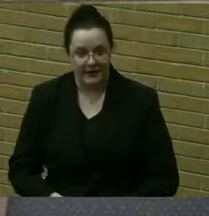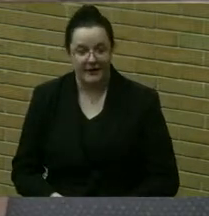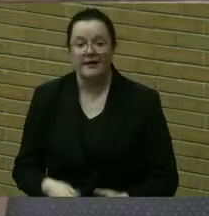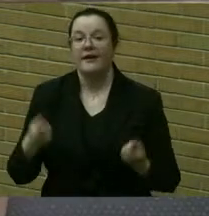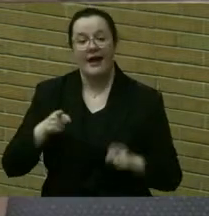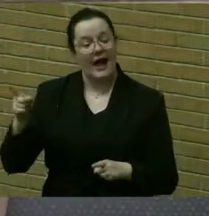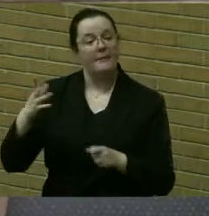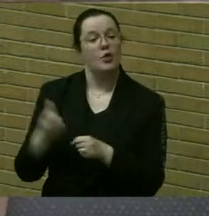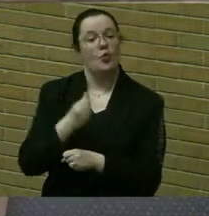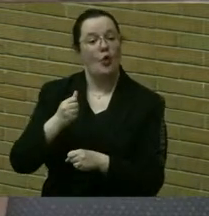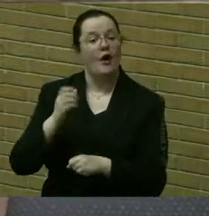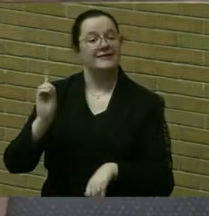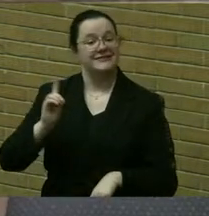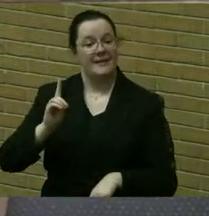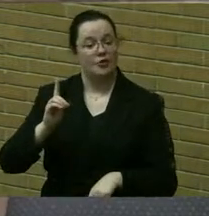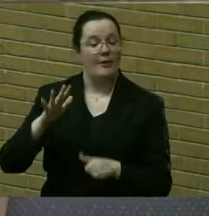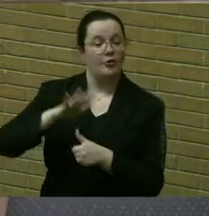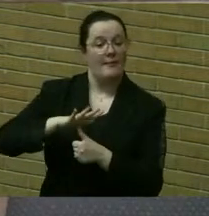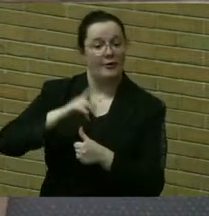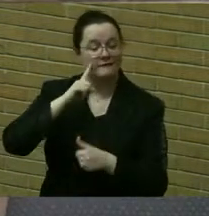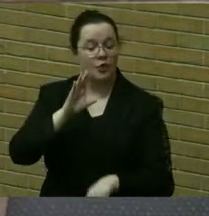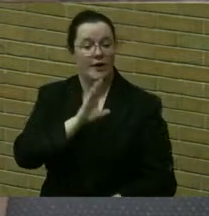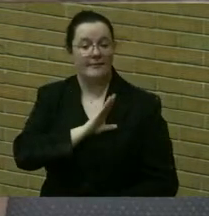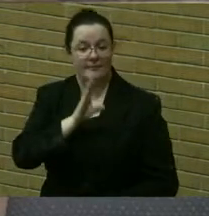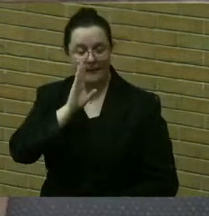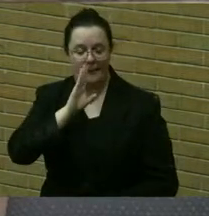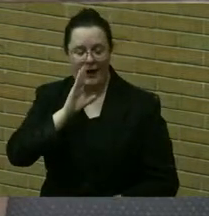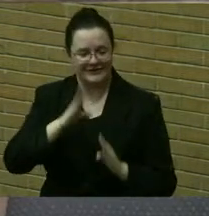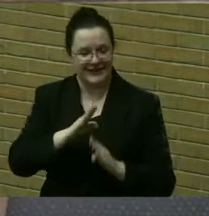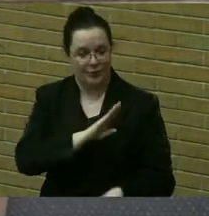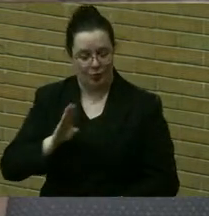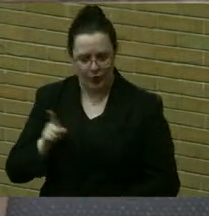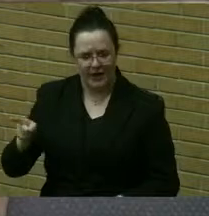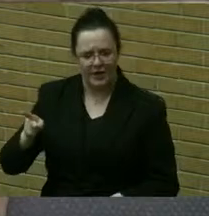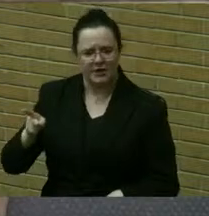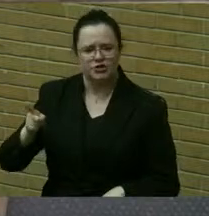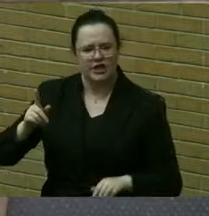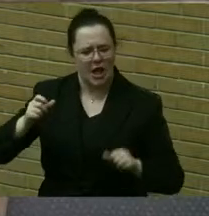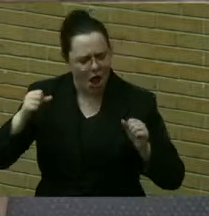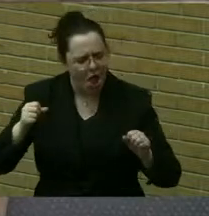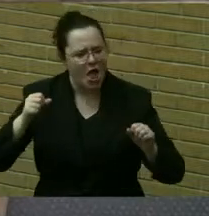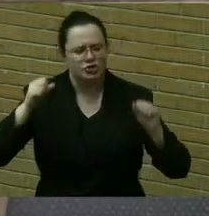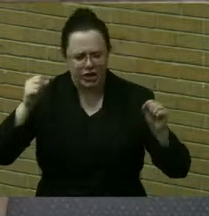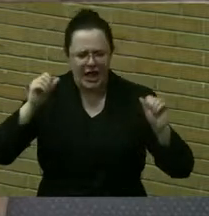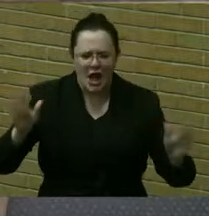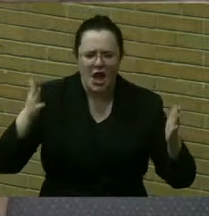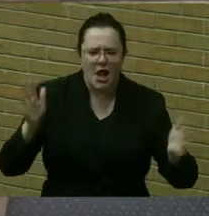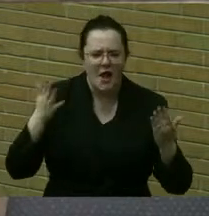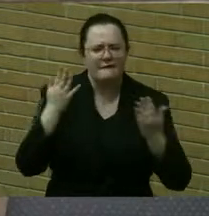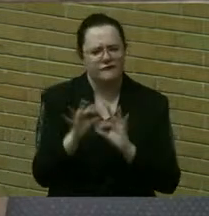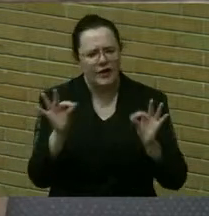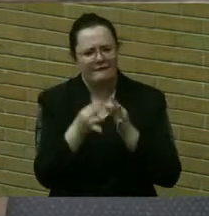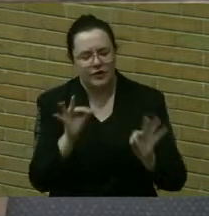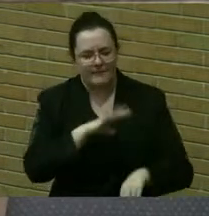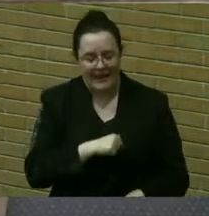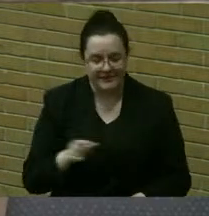primary for Brighton Town Board, she engaged in a rousing chant of free, free Palestine. Mr. Gluck,